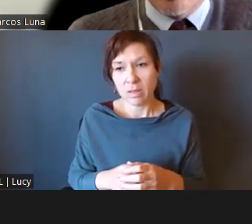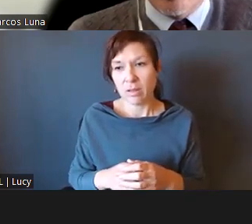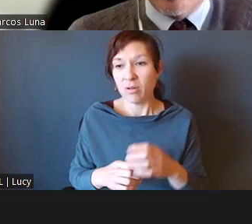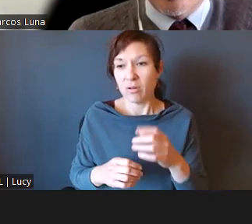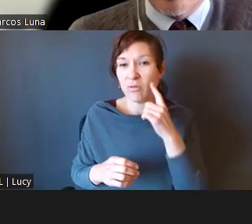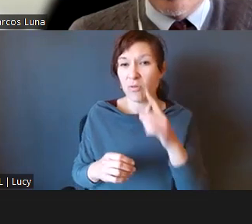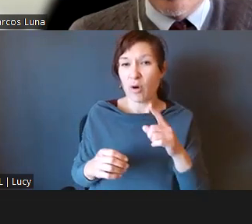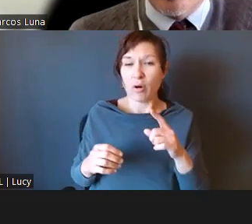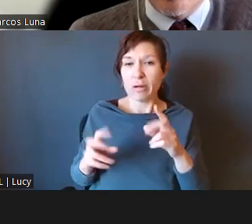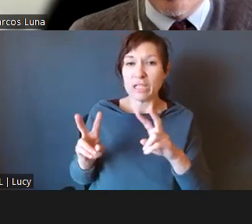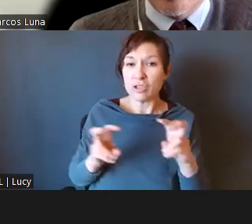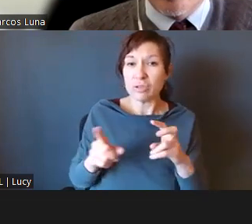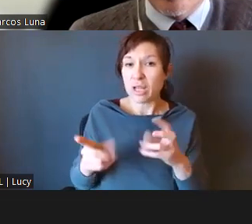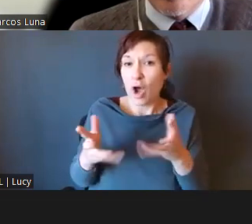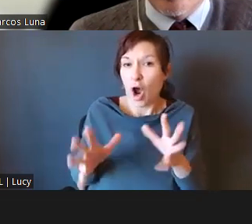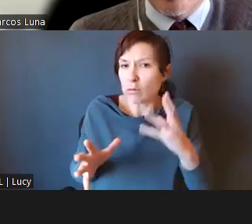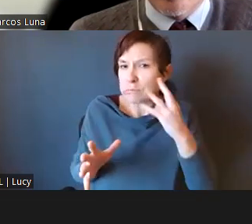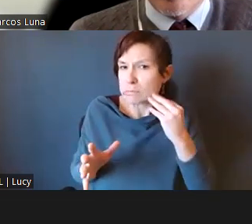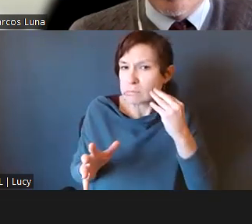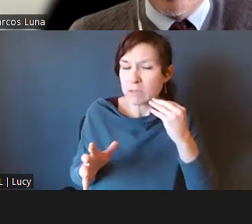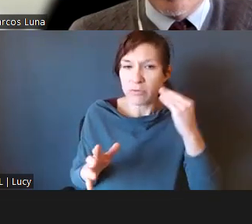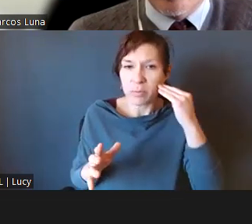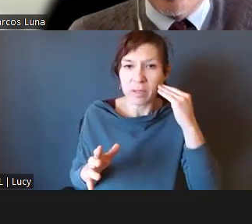goes way beyond the the meetings.